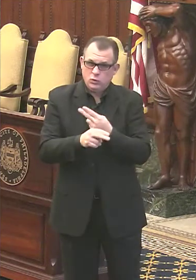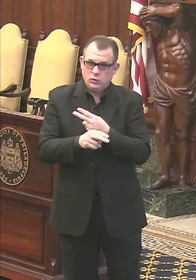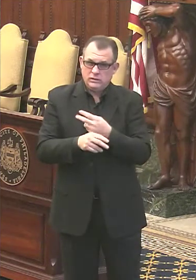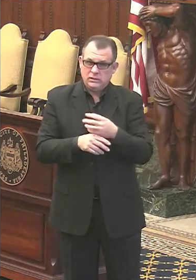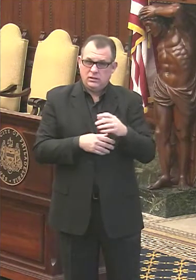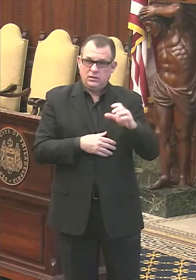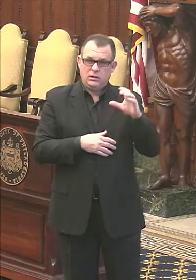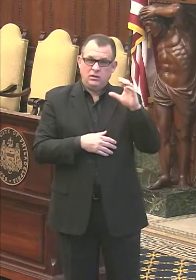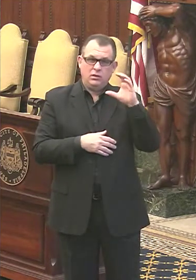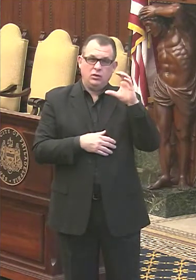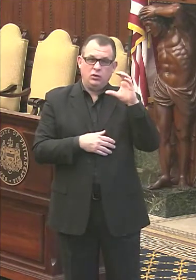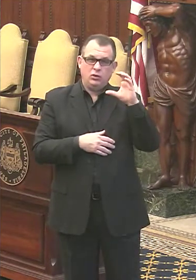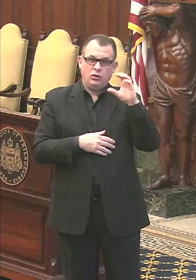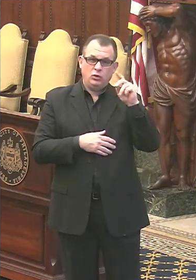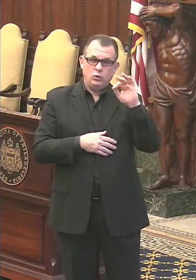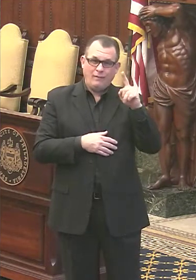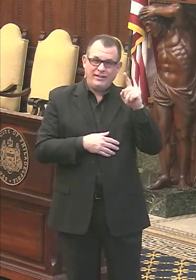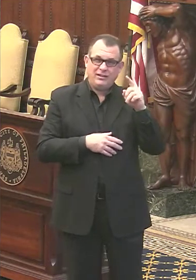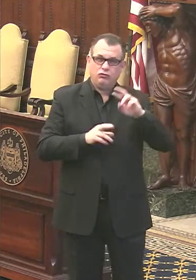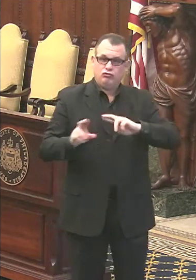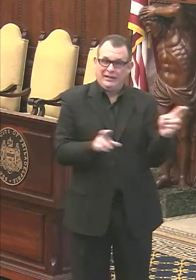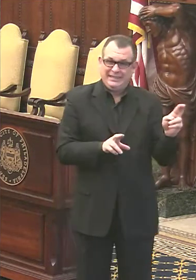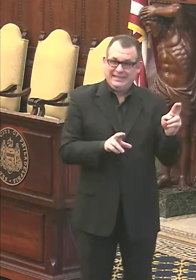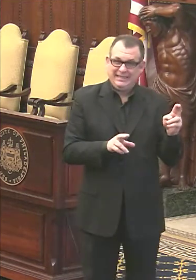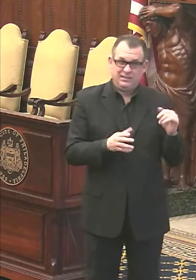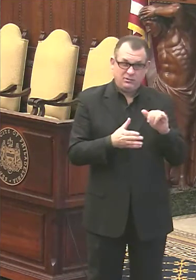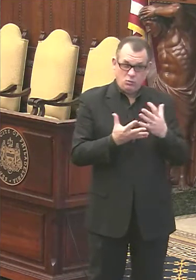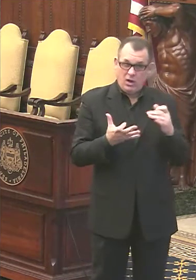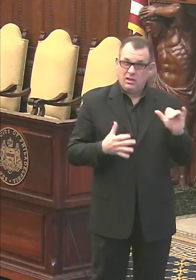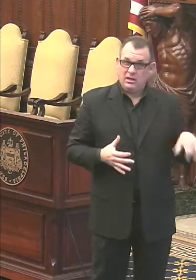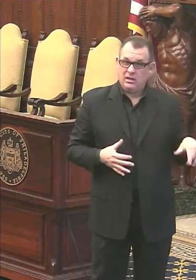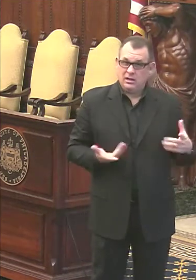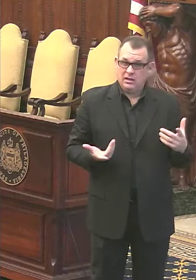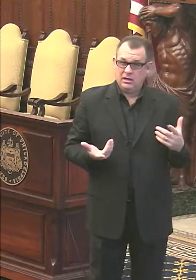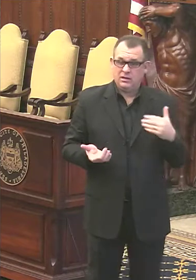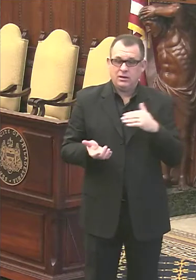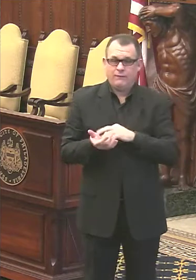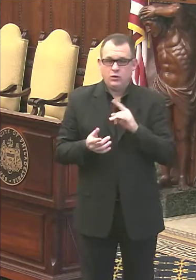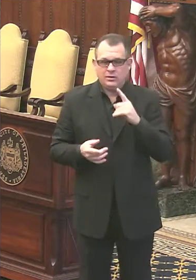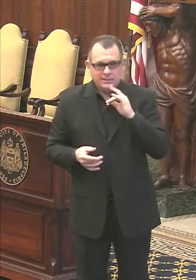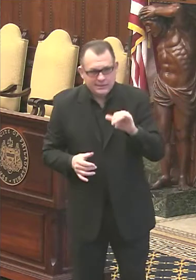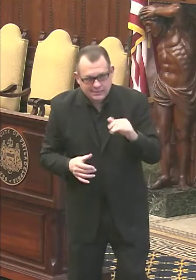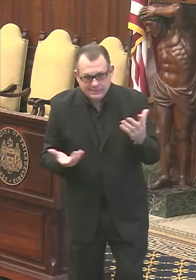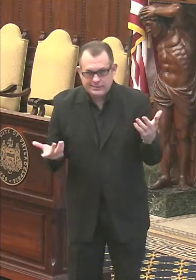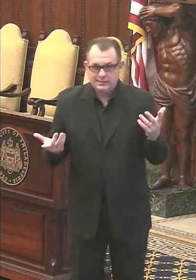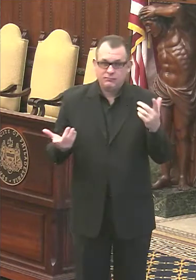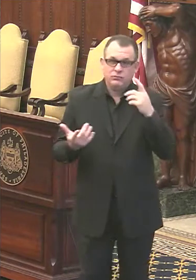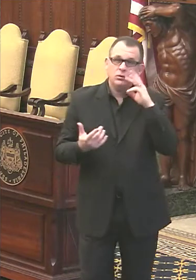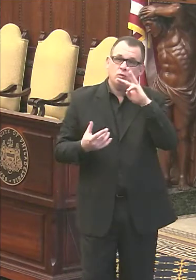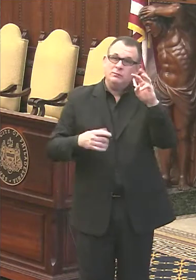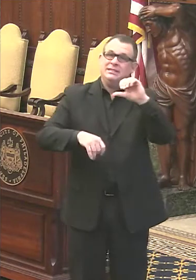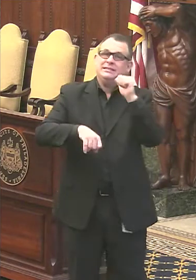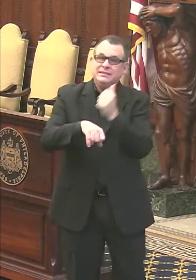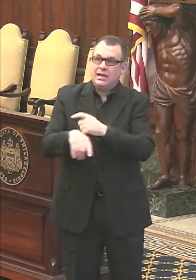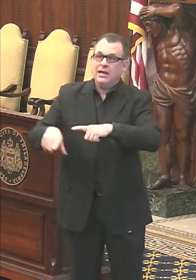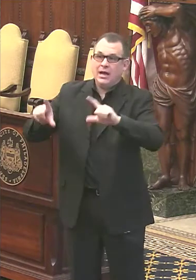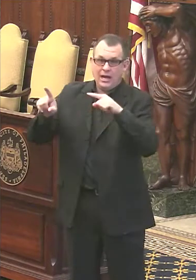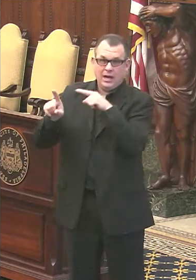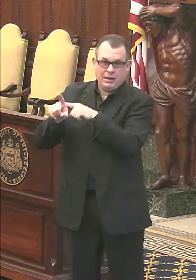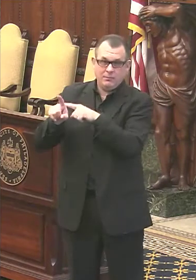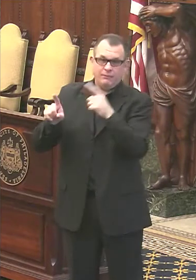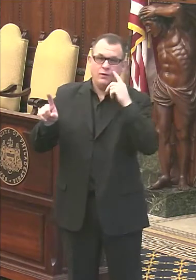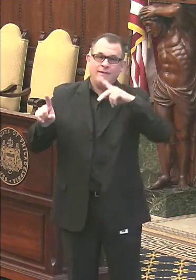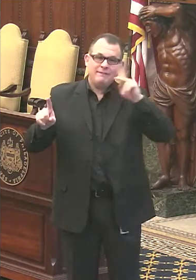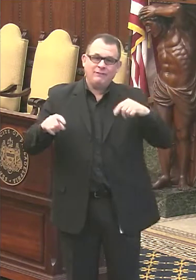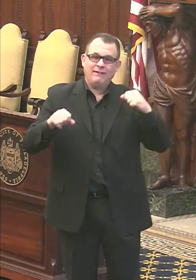Let me be clear. I think there's been a lot of confusion around this. I'm glad this question came up. There is a website that was set up by an organization called Philly fighting COVID. That is not the